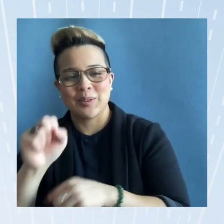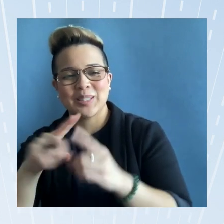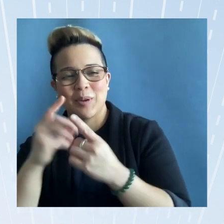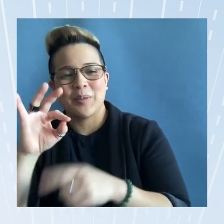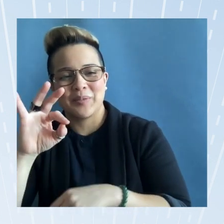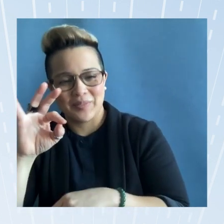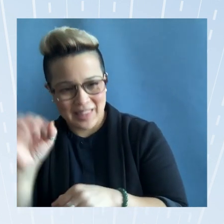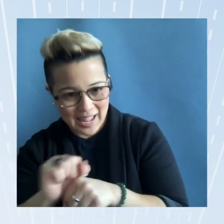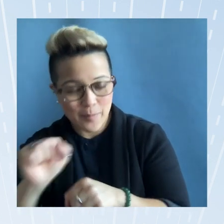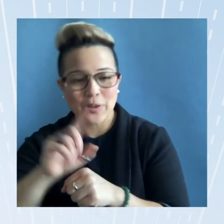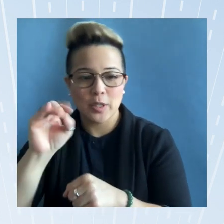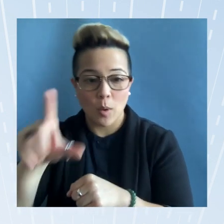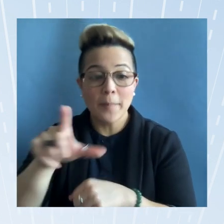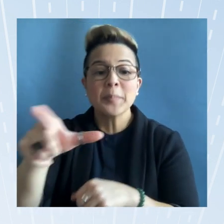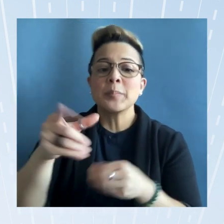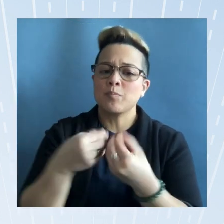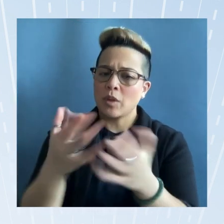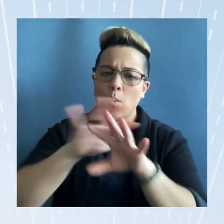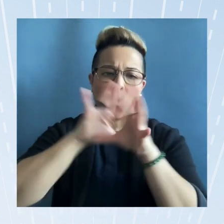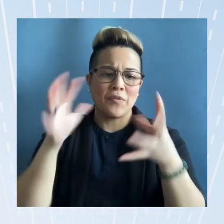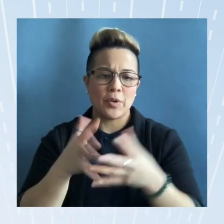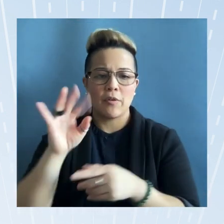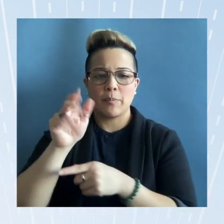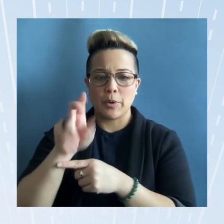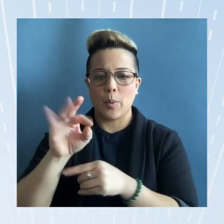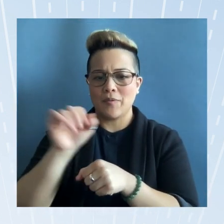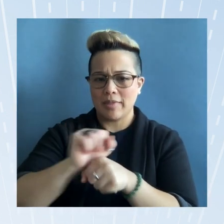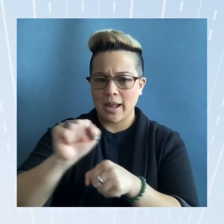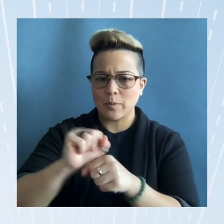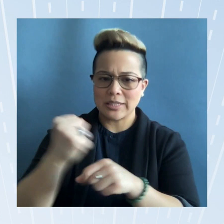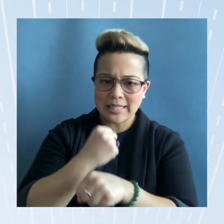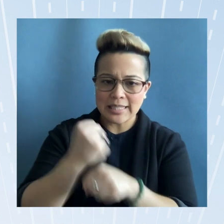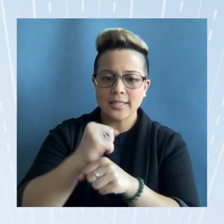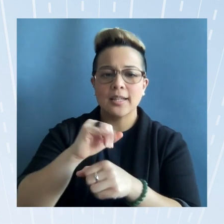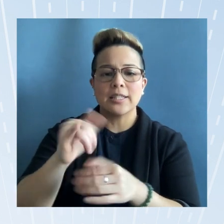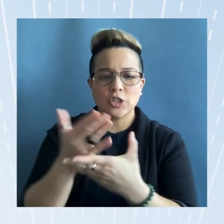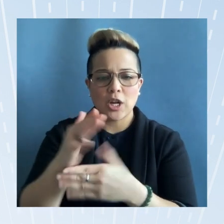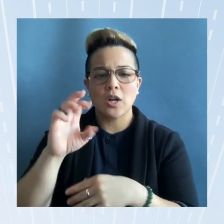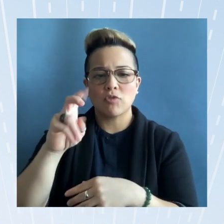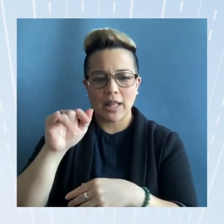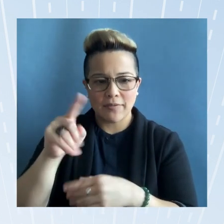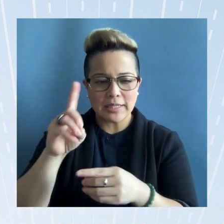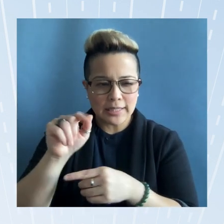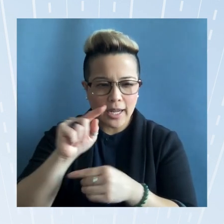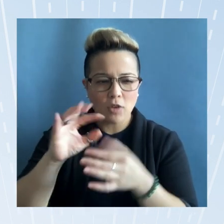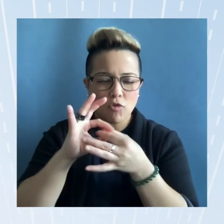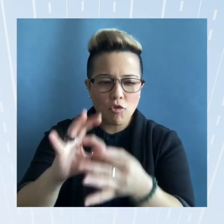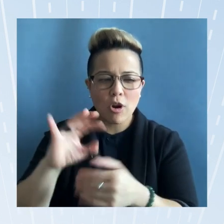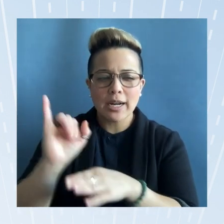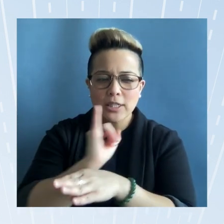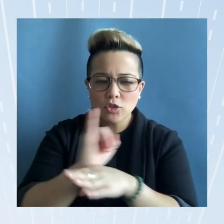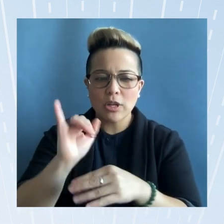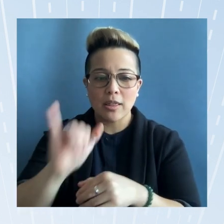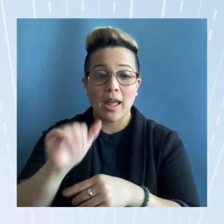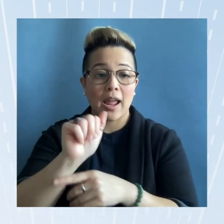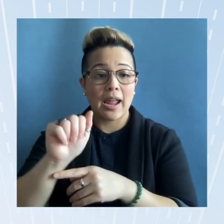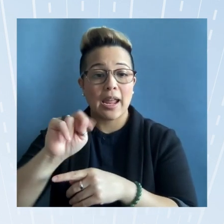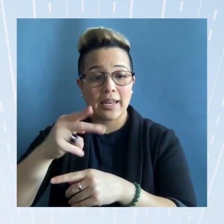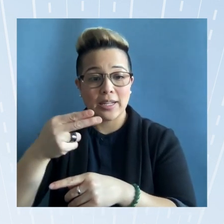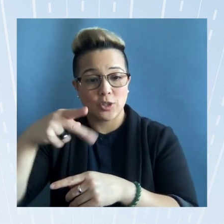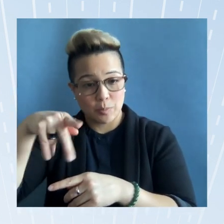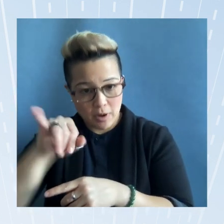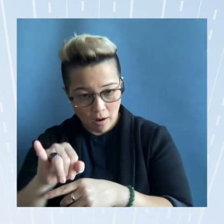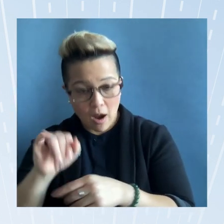labor statistics and shared relevant data requiring industries that aa and nhpi workers are concentrated in